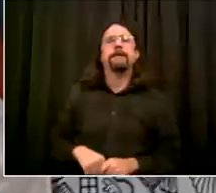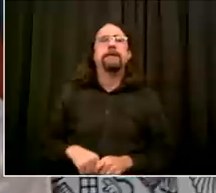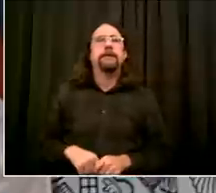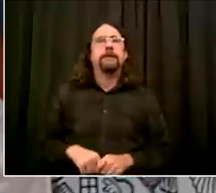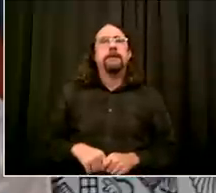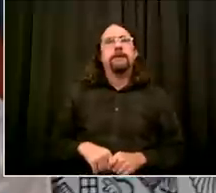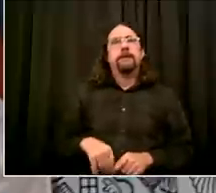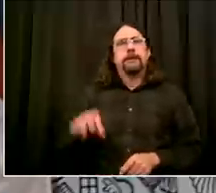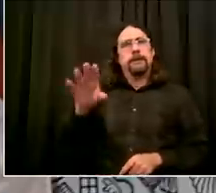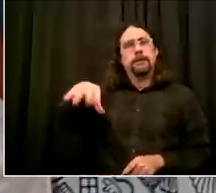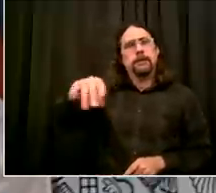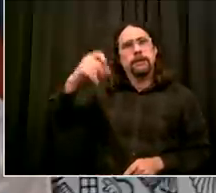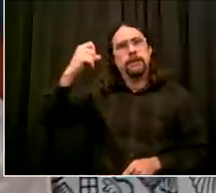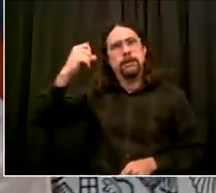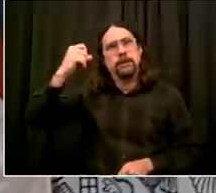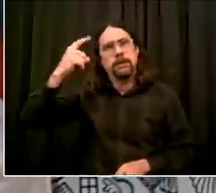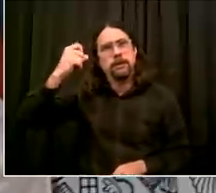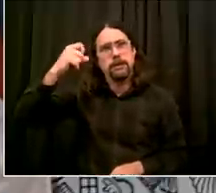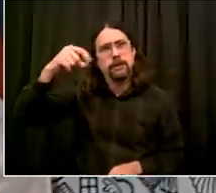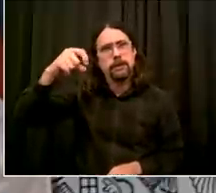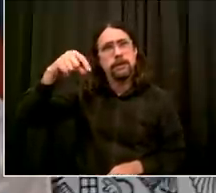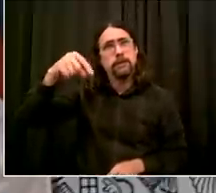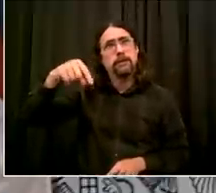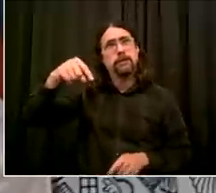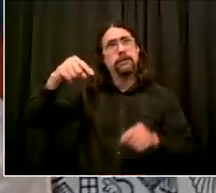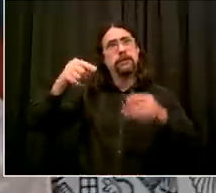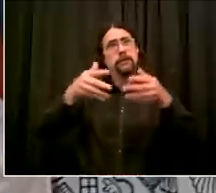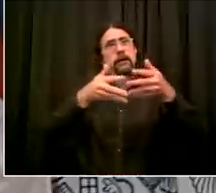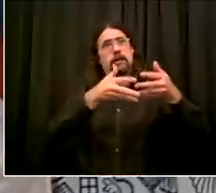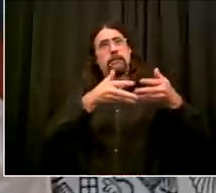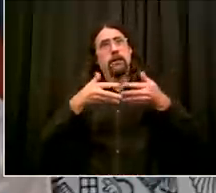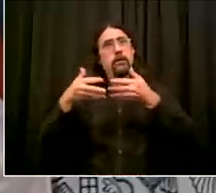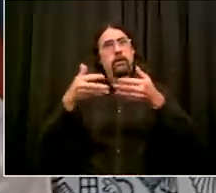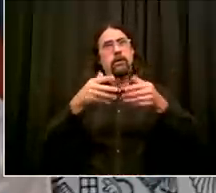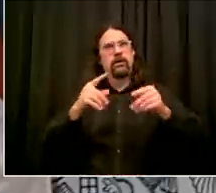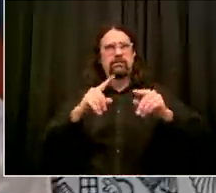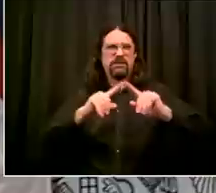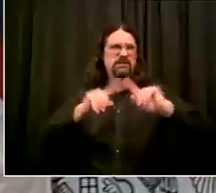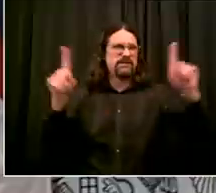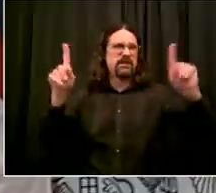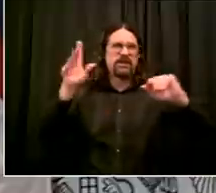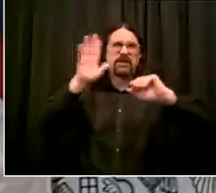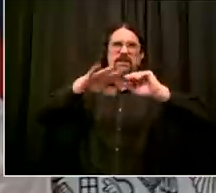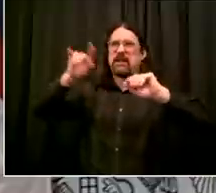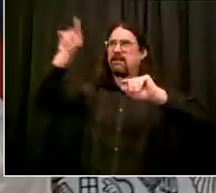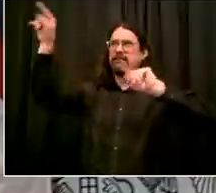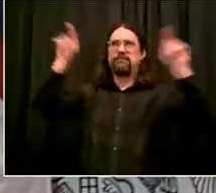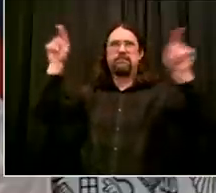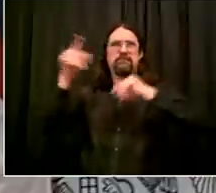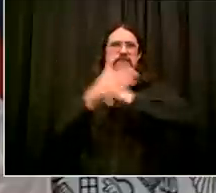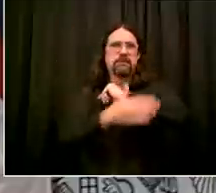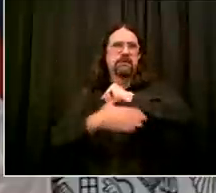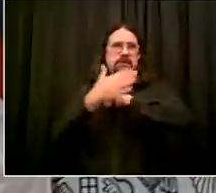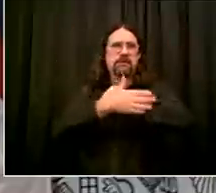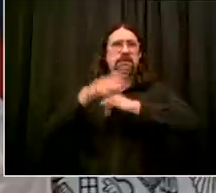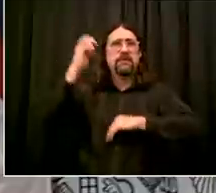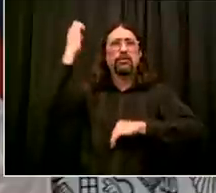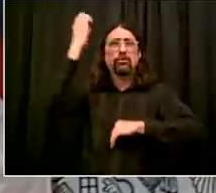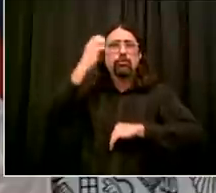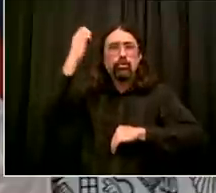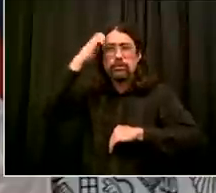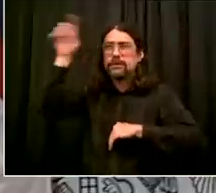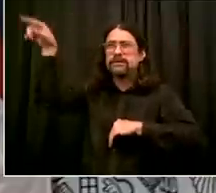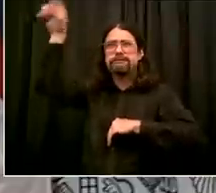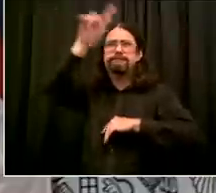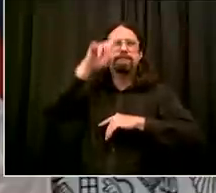what we saw certainly i'll look take the european countries as an example uh we saw unfortunately